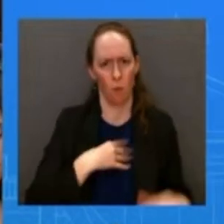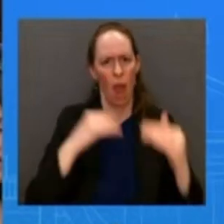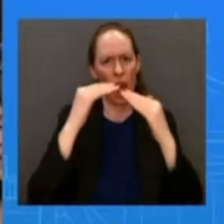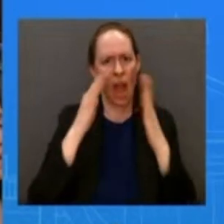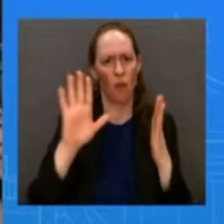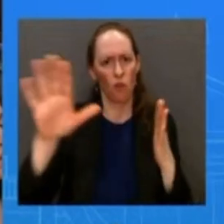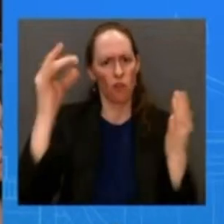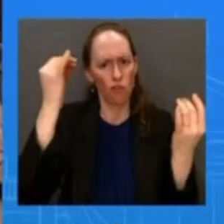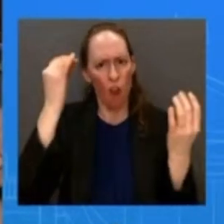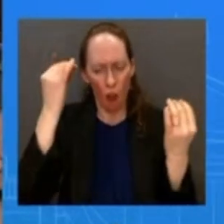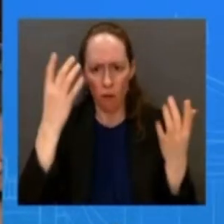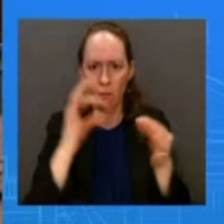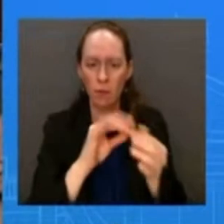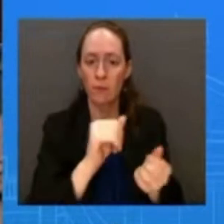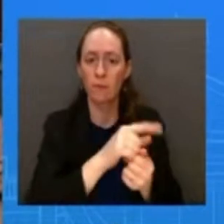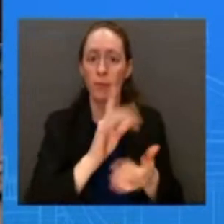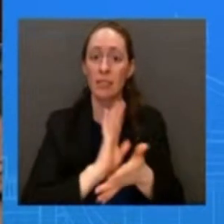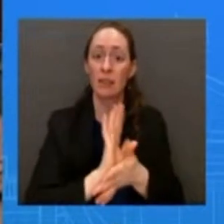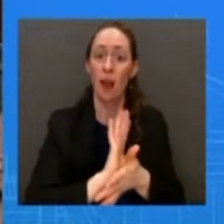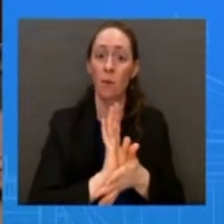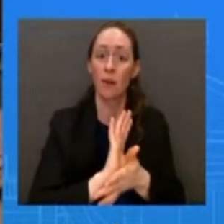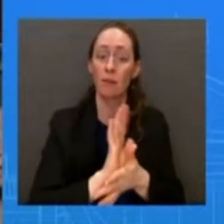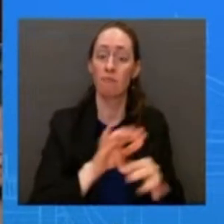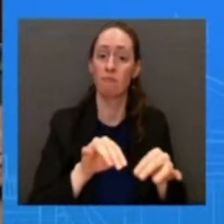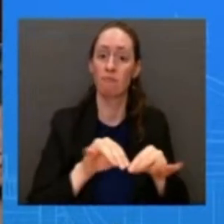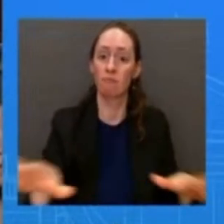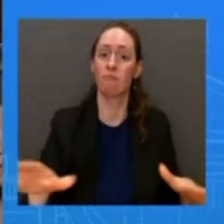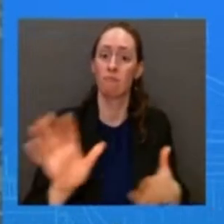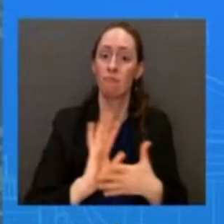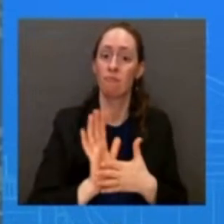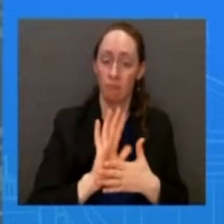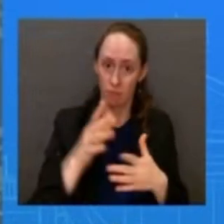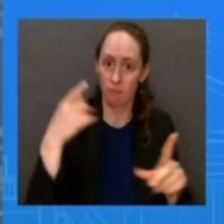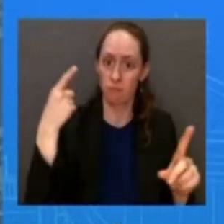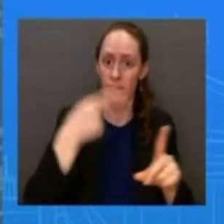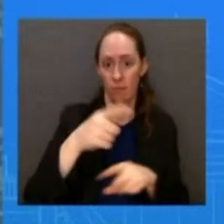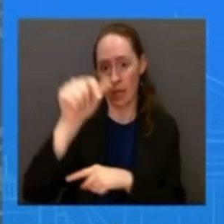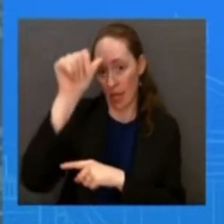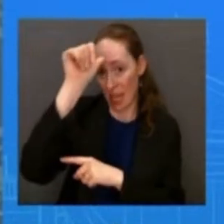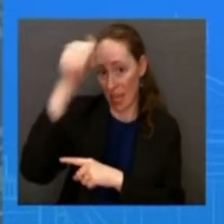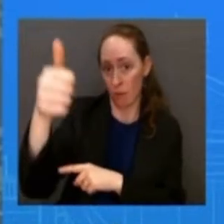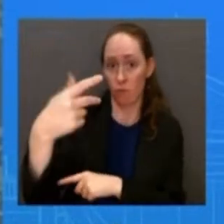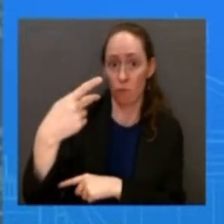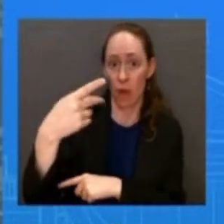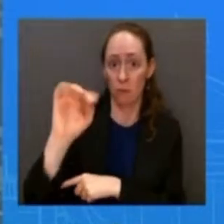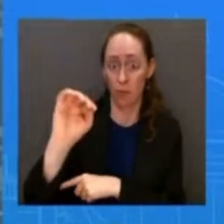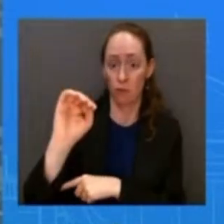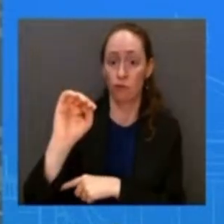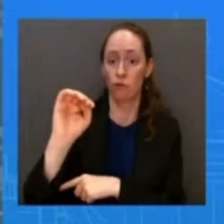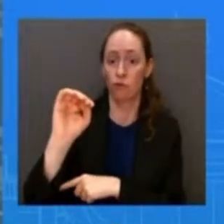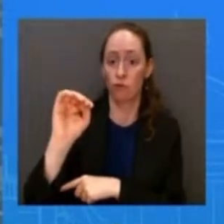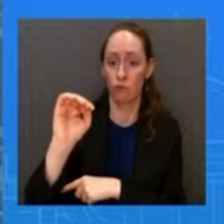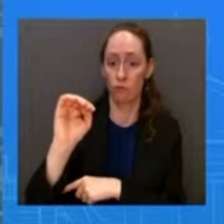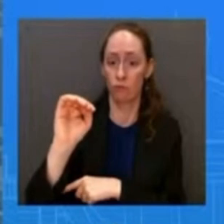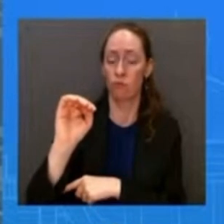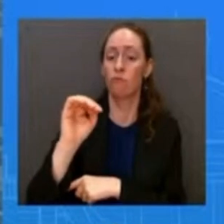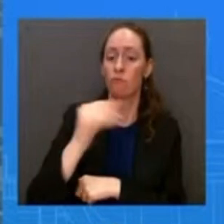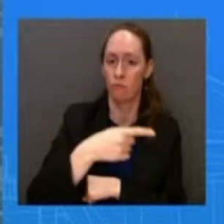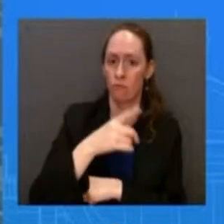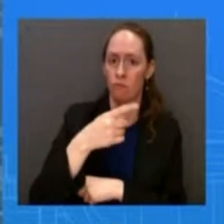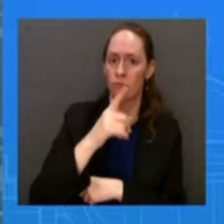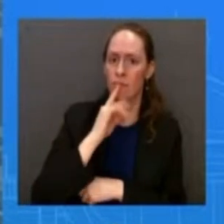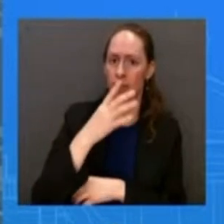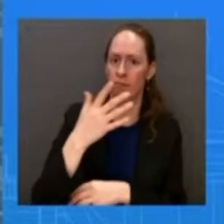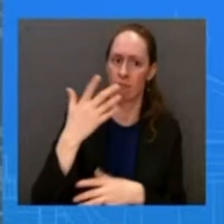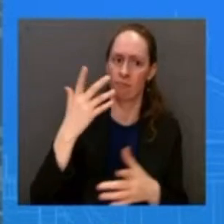that um the indian prime minister censored i i don't i don't have a reaction